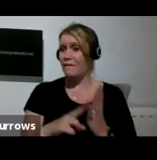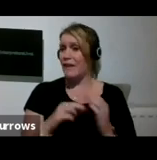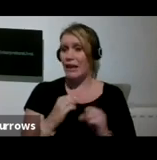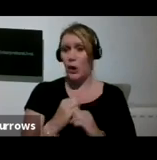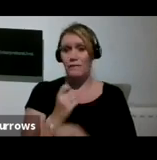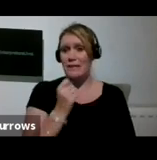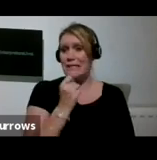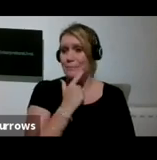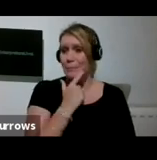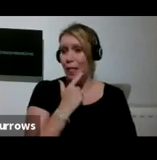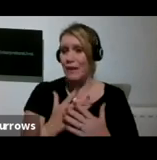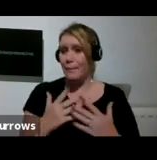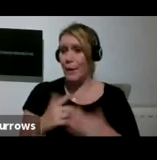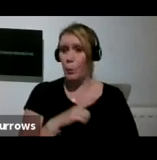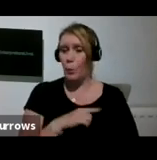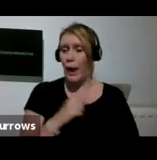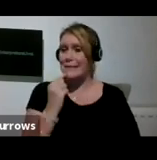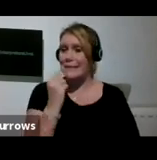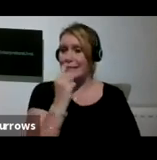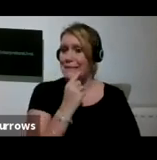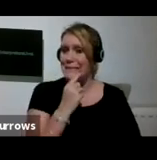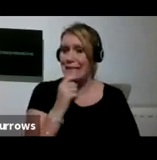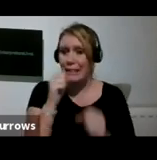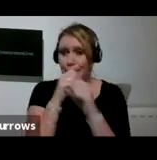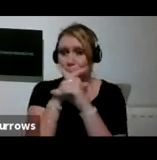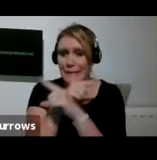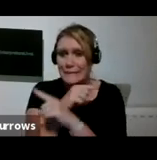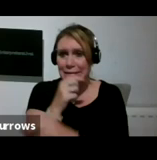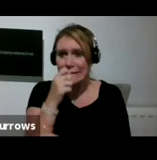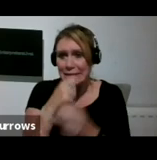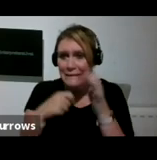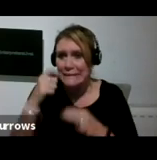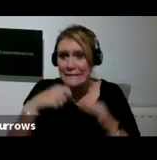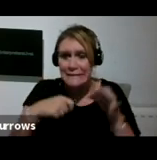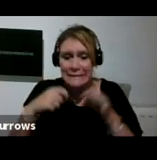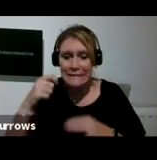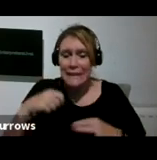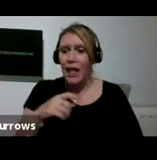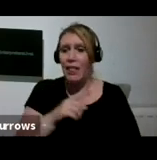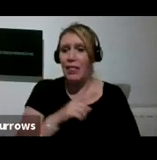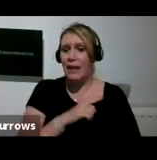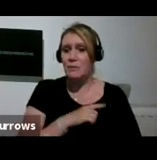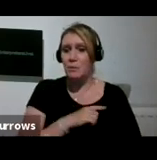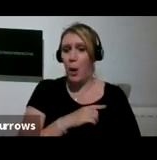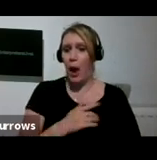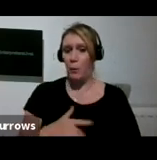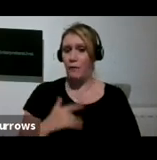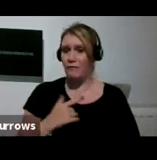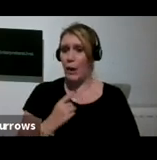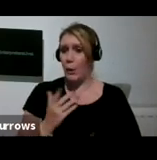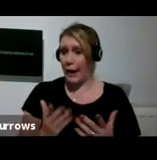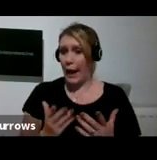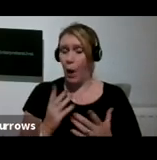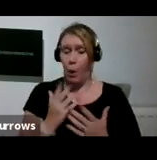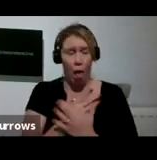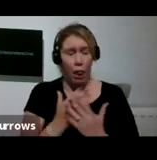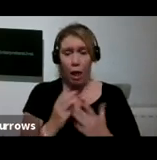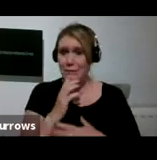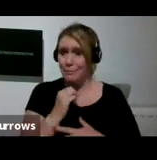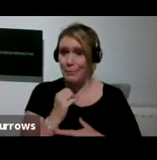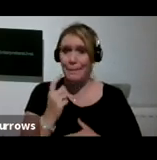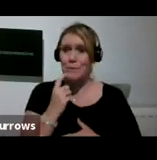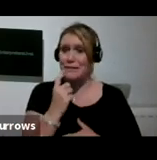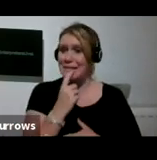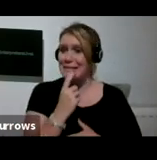most of his teeth. And I thought that was really sad, actually. You know, when you think of all the dental problems people have now, there probably are people going